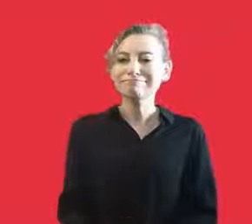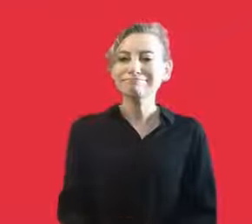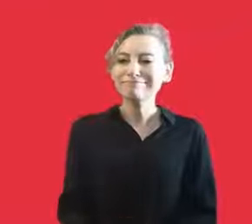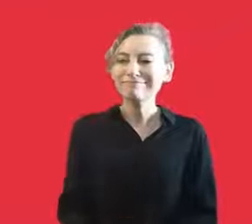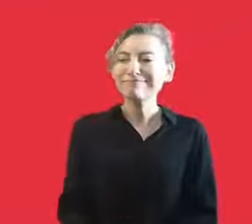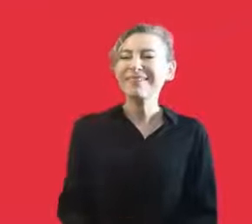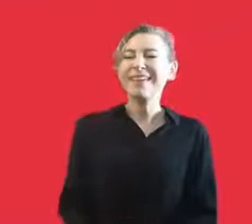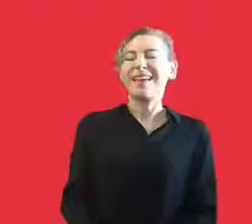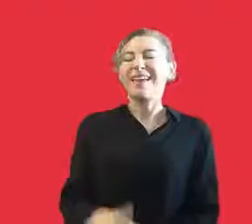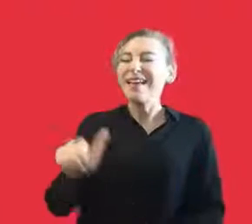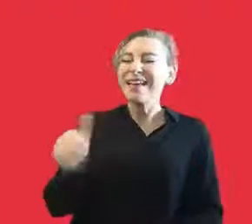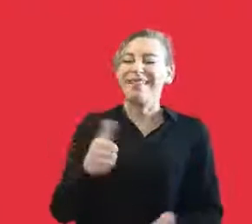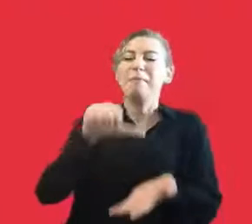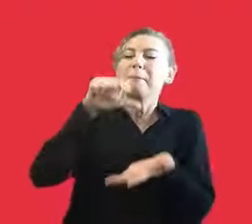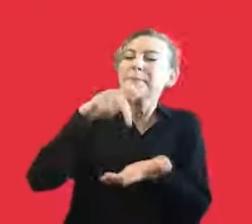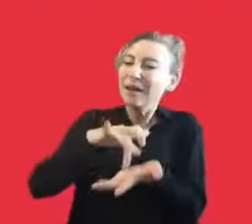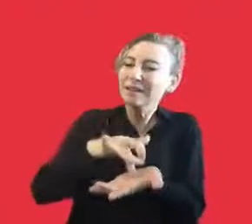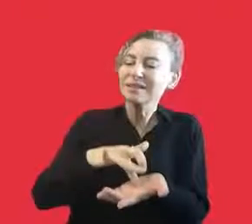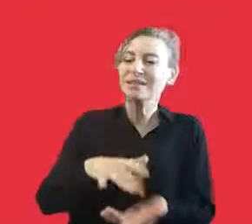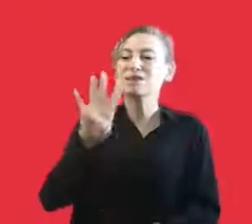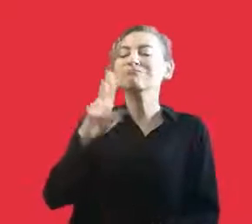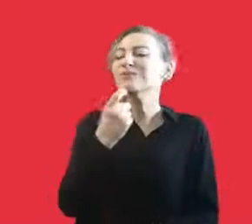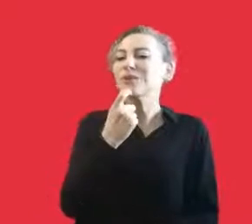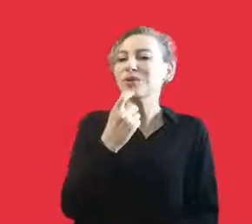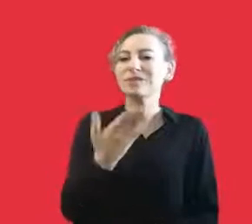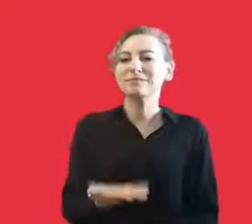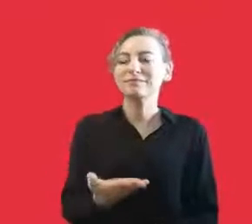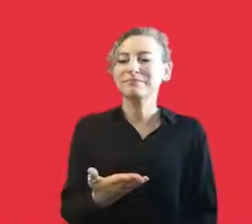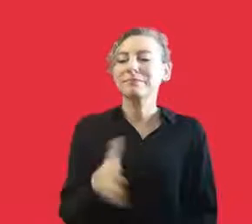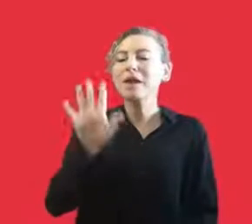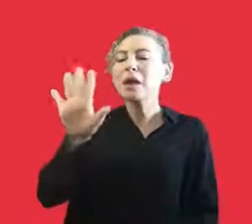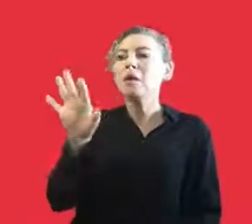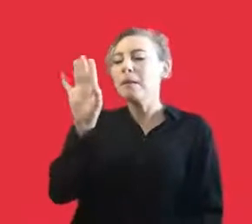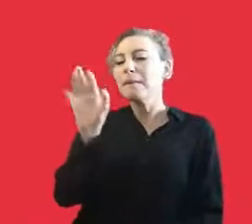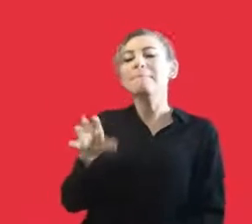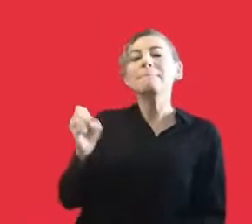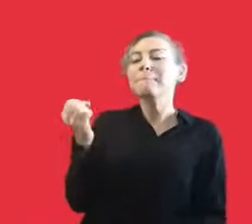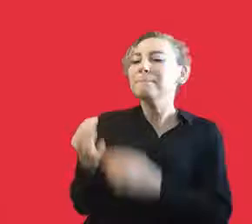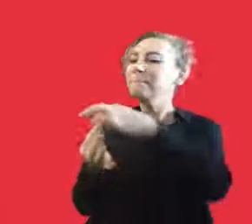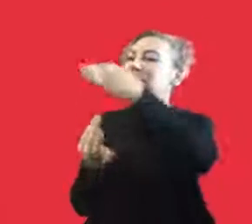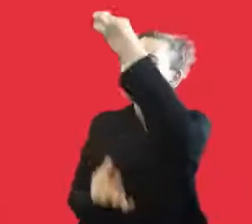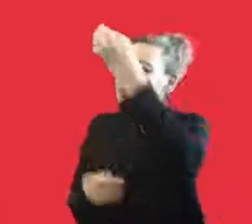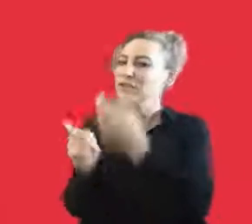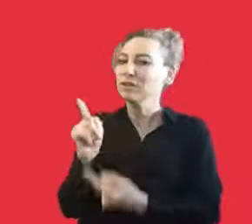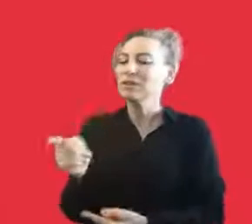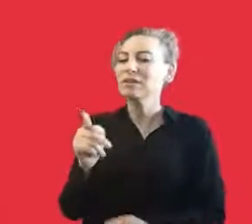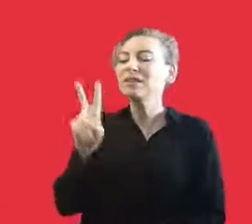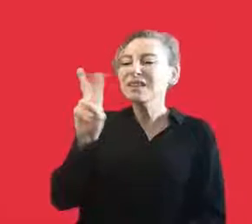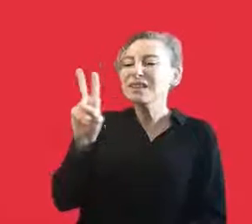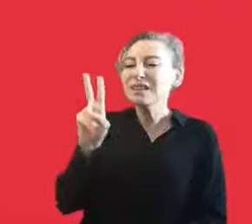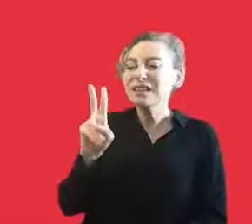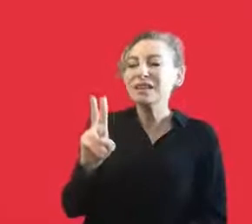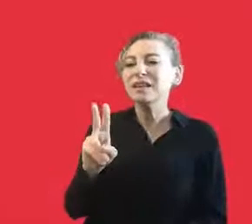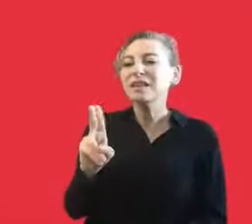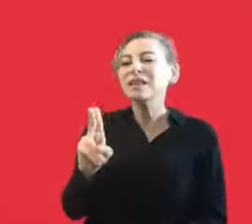at the heart of everything here. So in four years, we have increased the number from five to seven. And then we